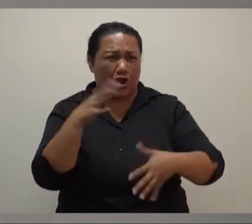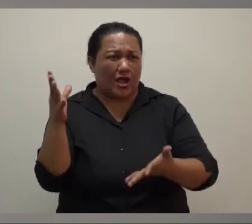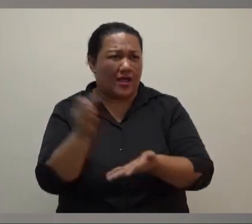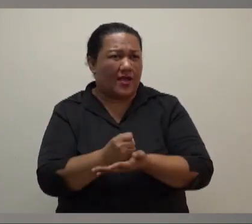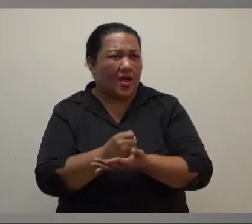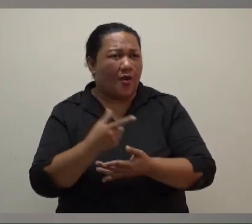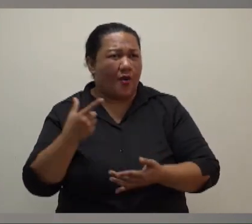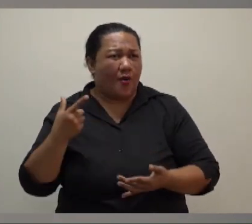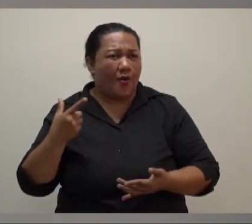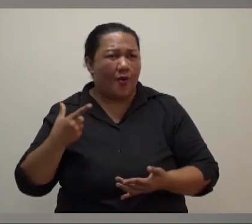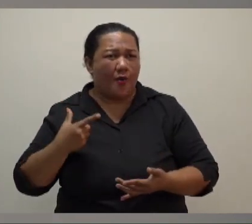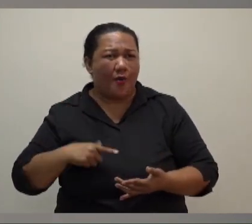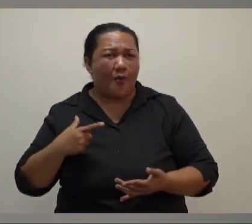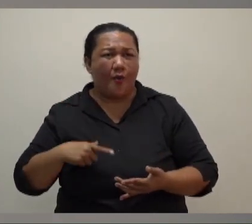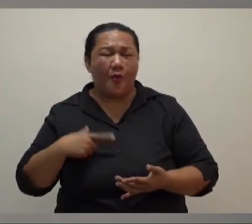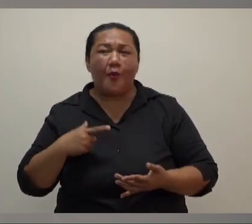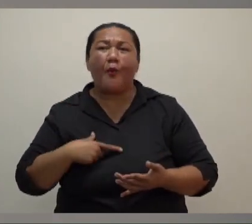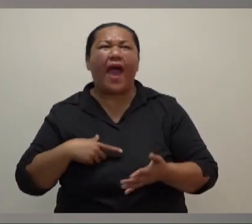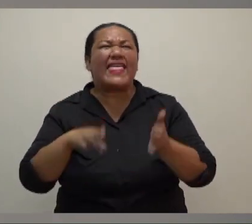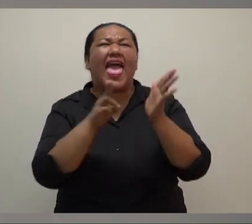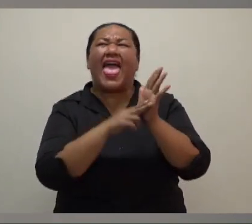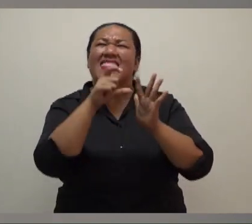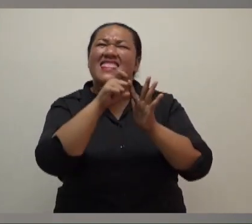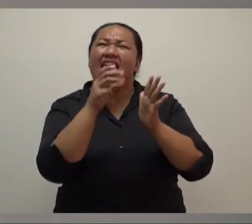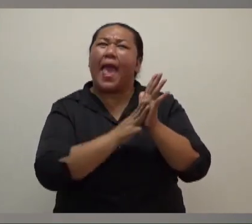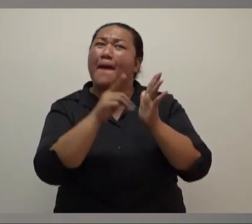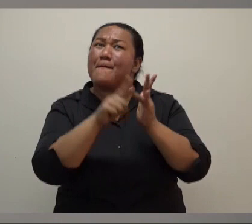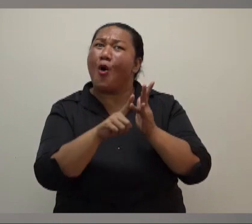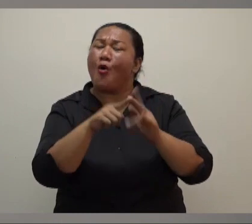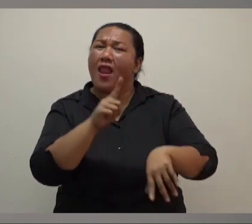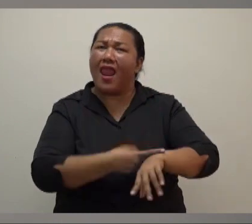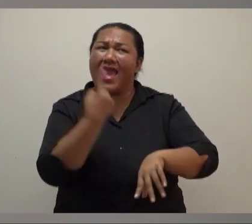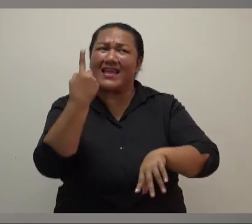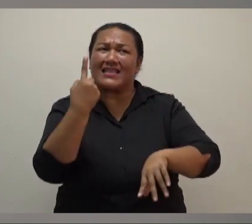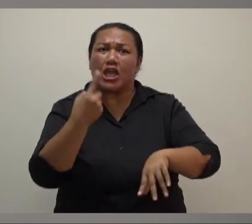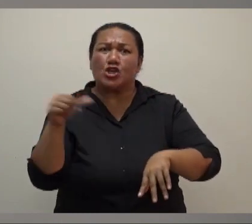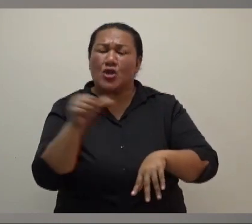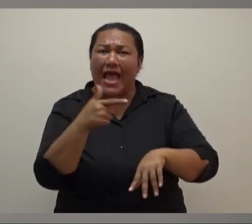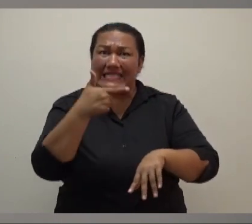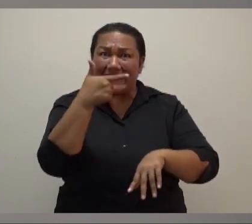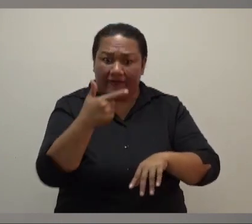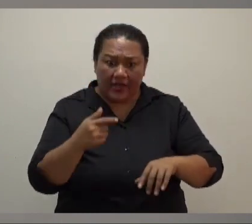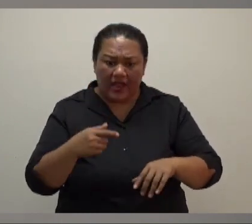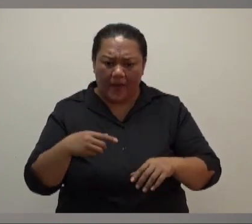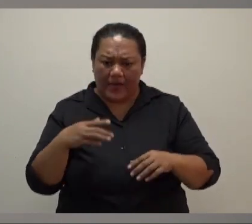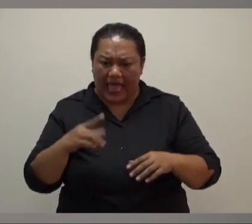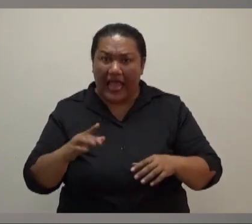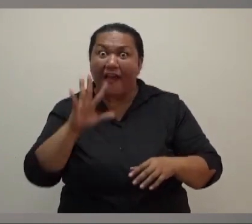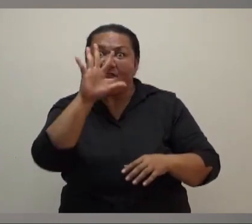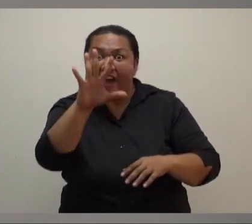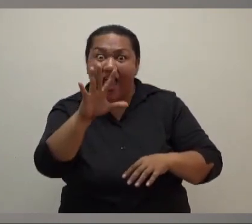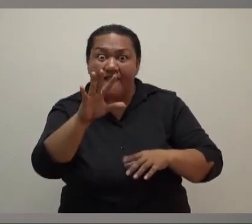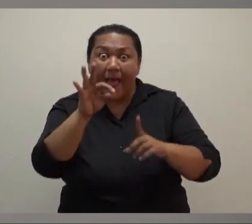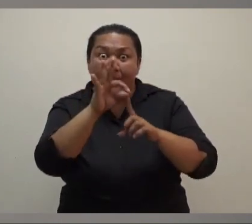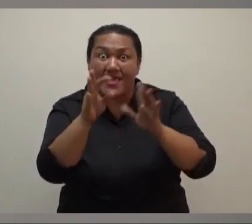why the advisory from NDMO was delayed and released at 7.32 p.m. when the volcanic eruption started at about 5 p.m.?